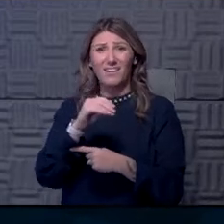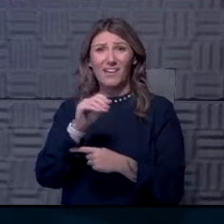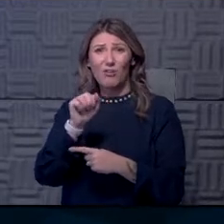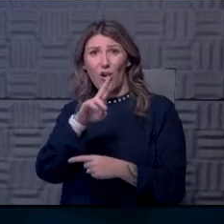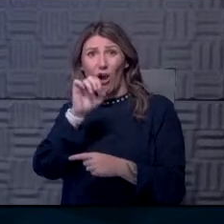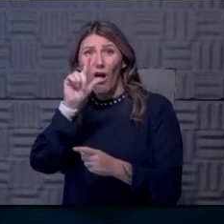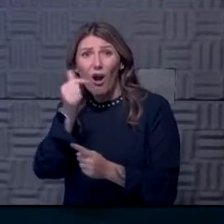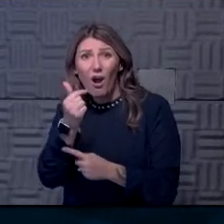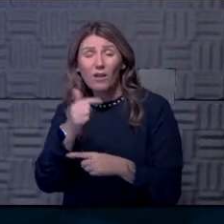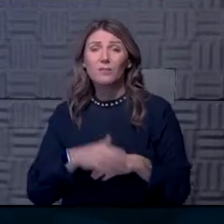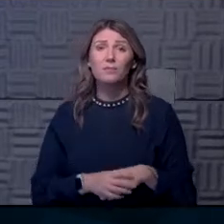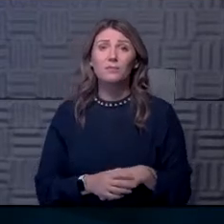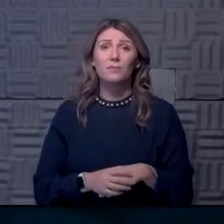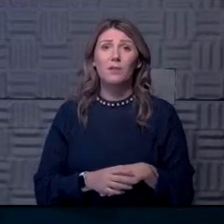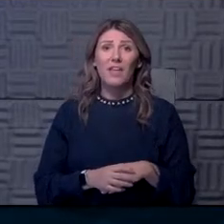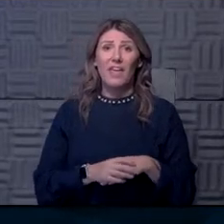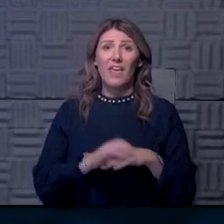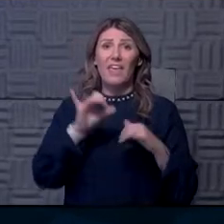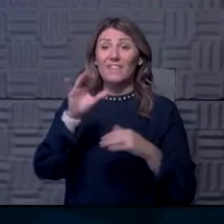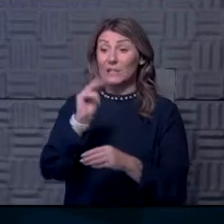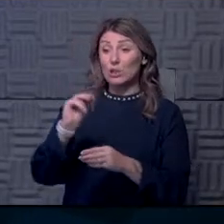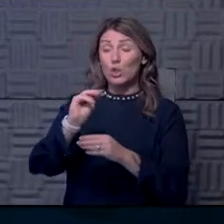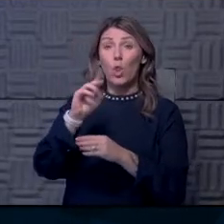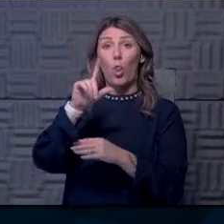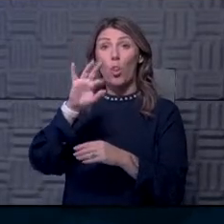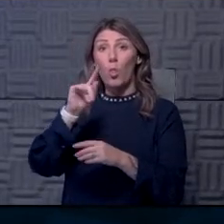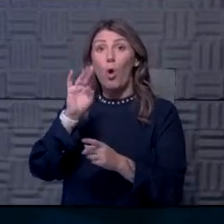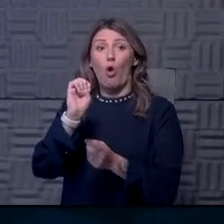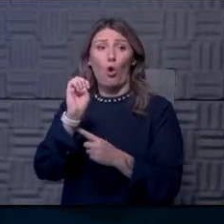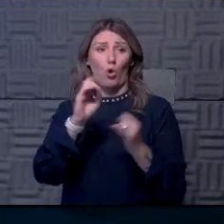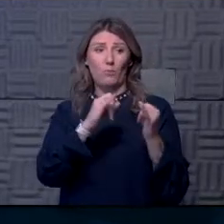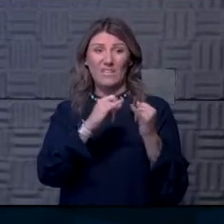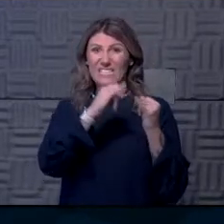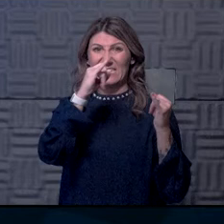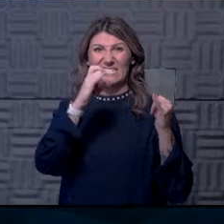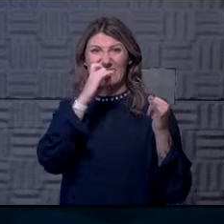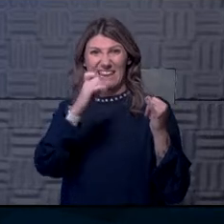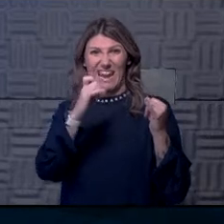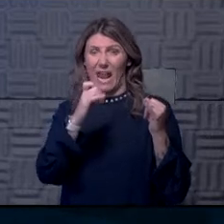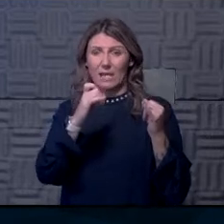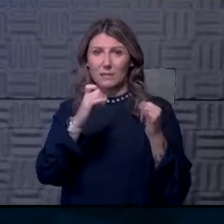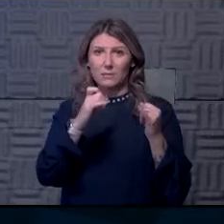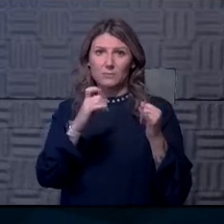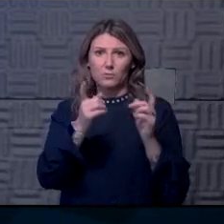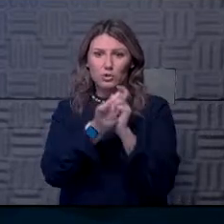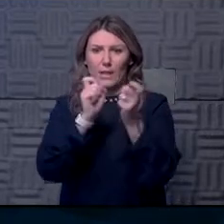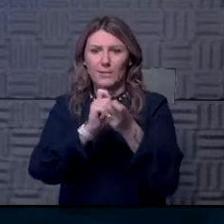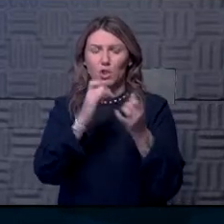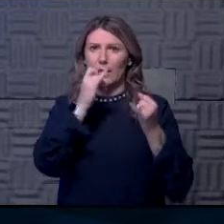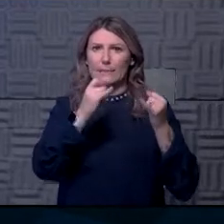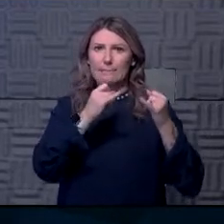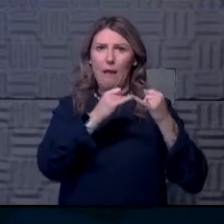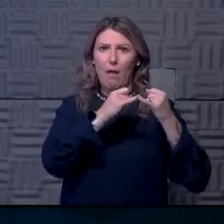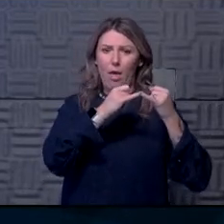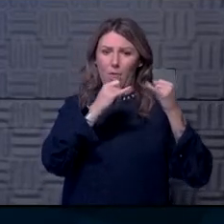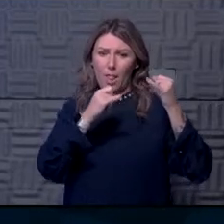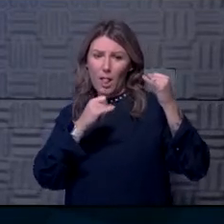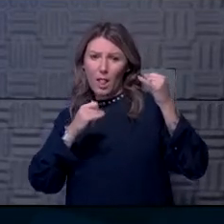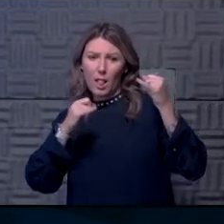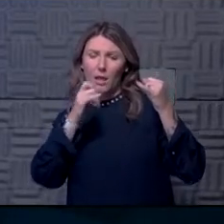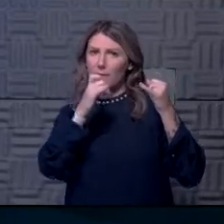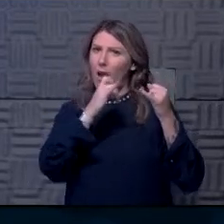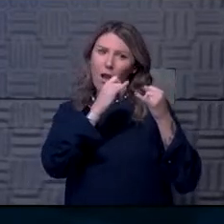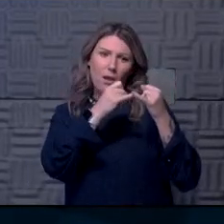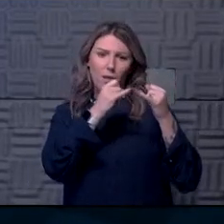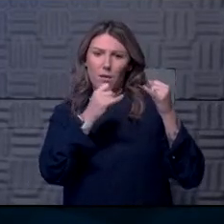And a slope of that line that is not showing any change. Right. It's not slowing down. It's not decreasing. We've not rounded a curve,